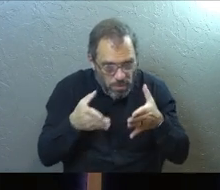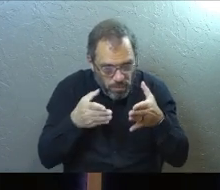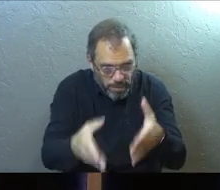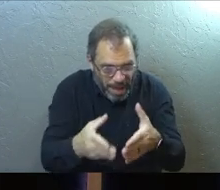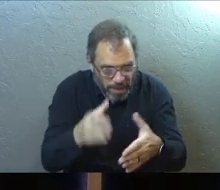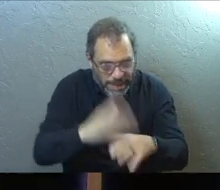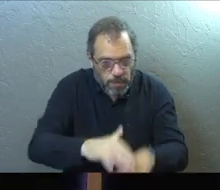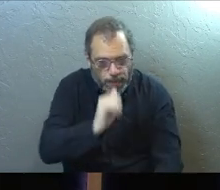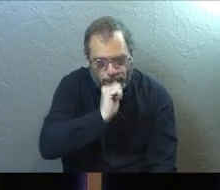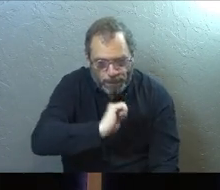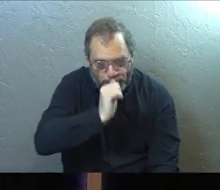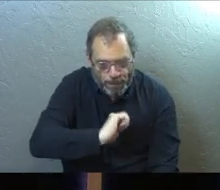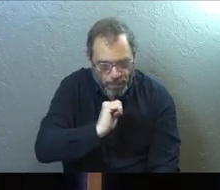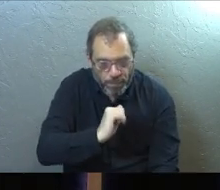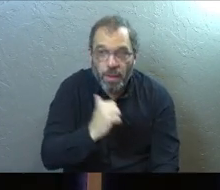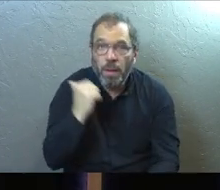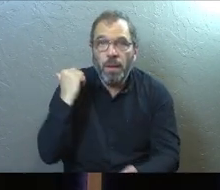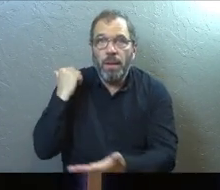so that you can endure it.